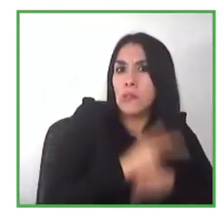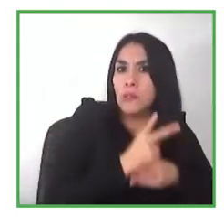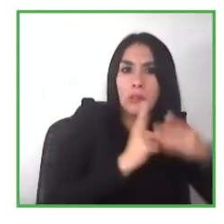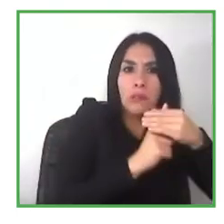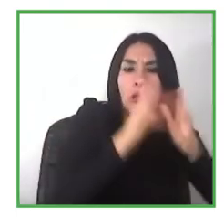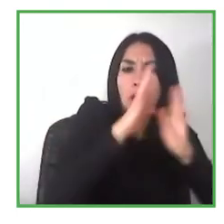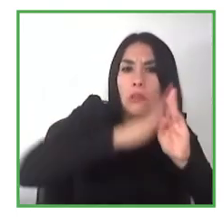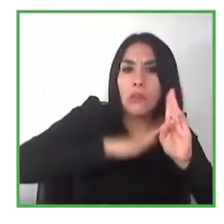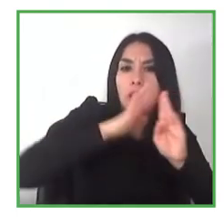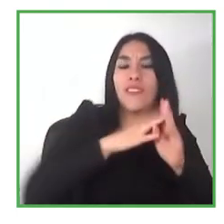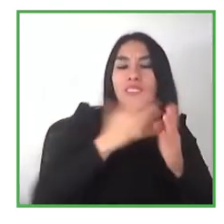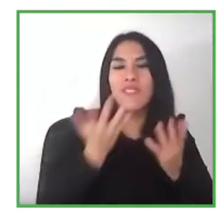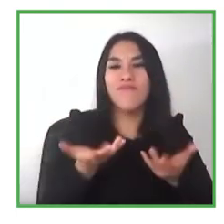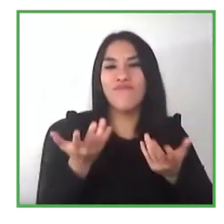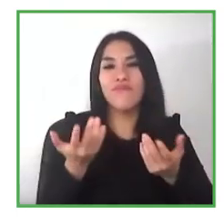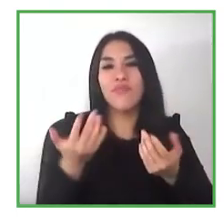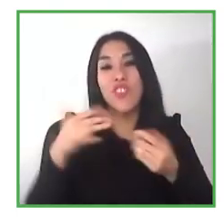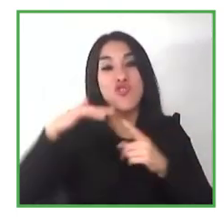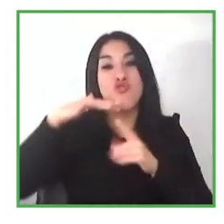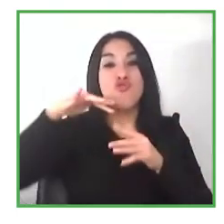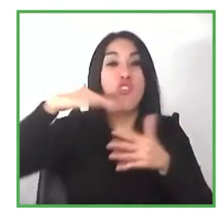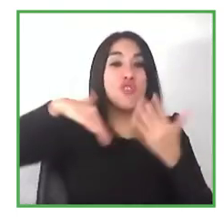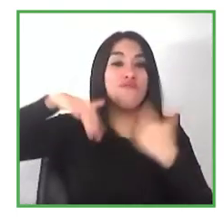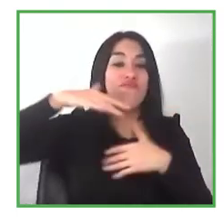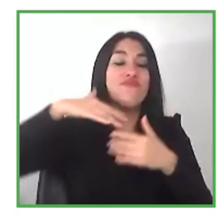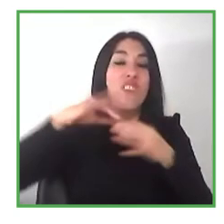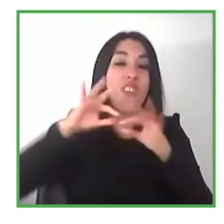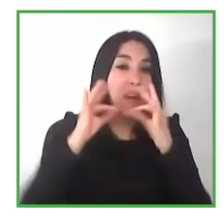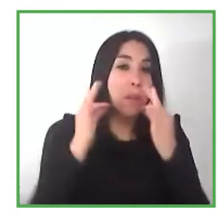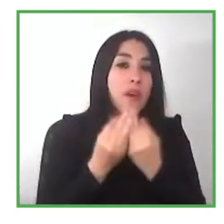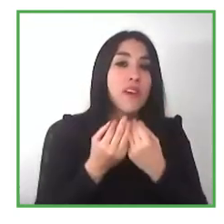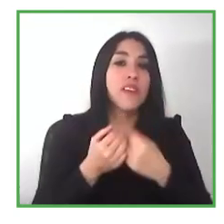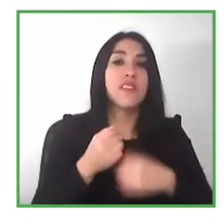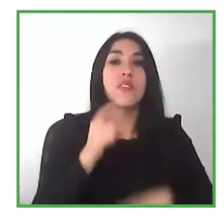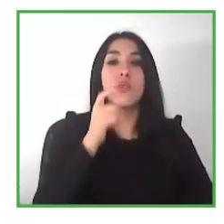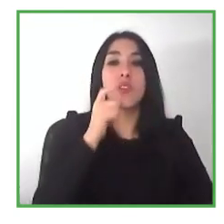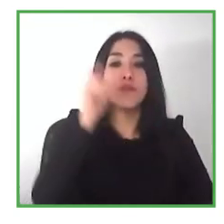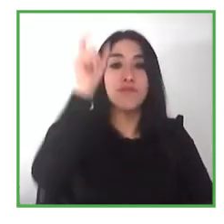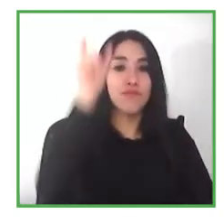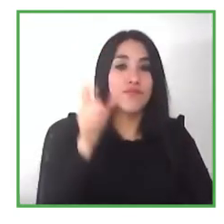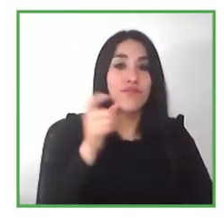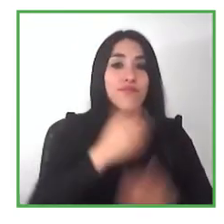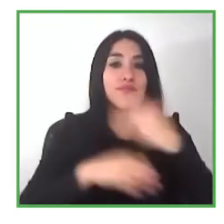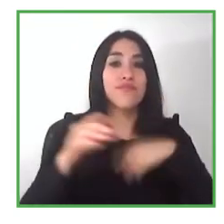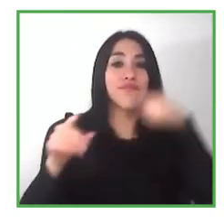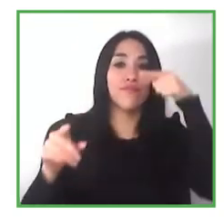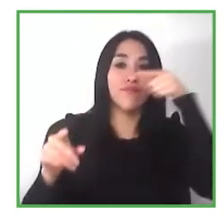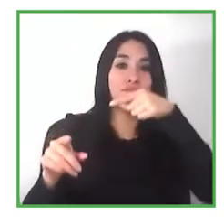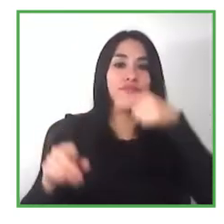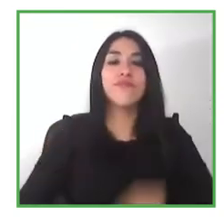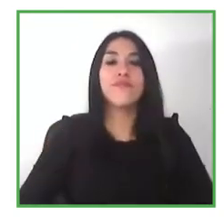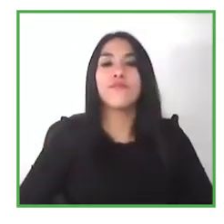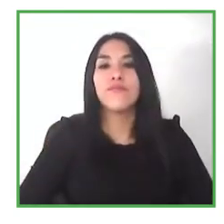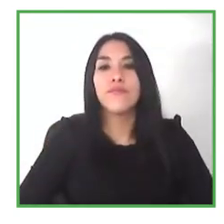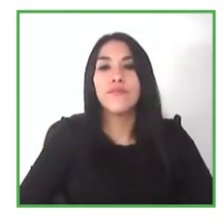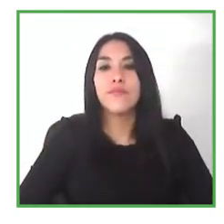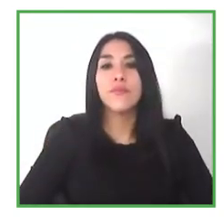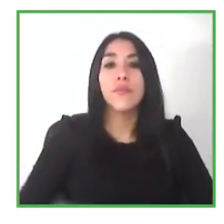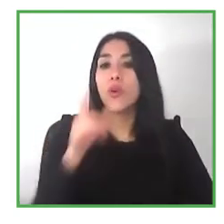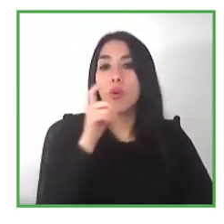families with members of their families with some type of disability cognitive disability we feel